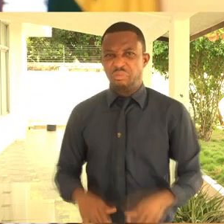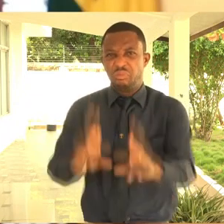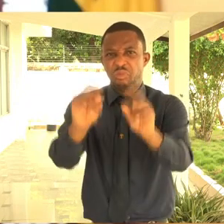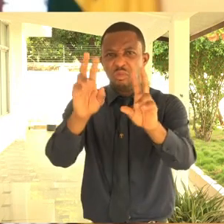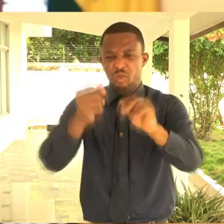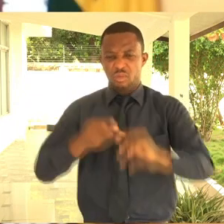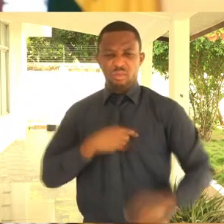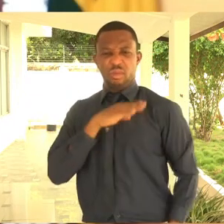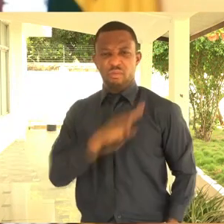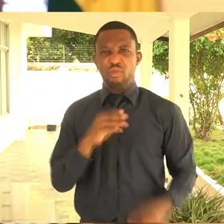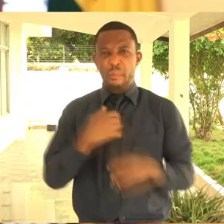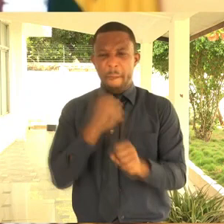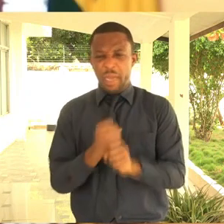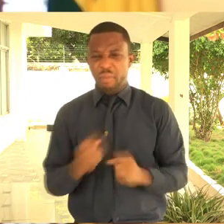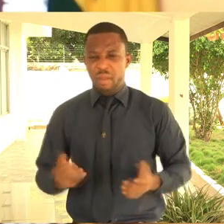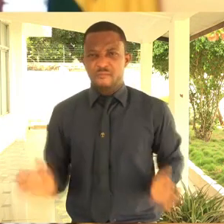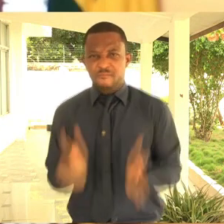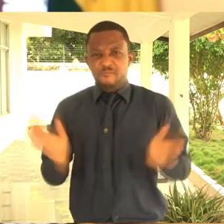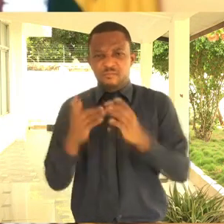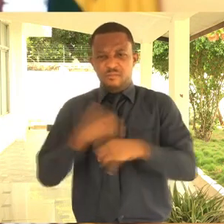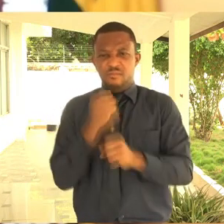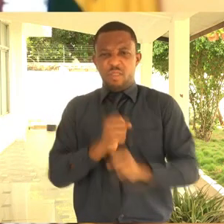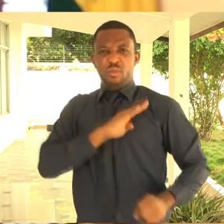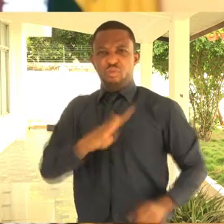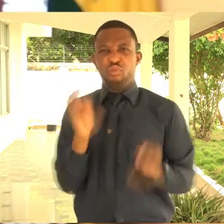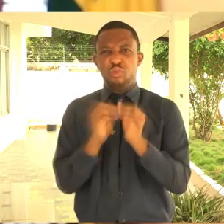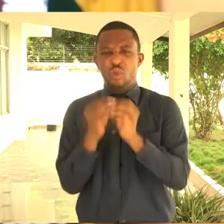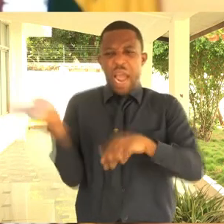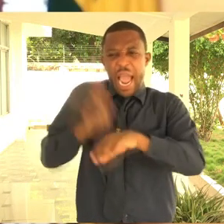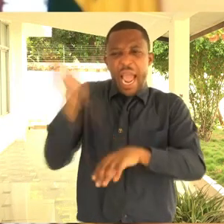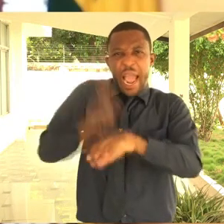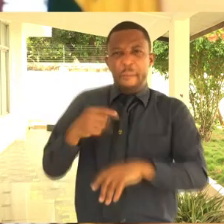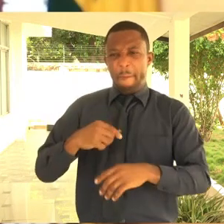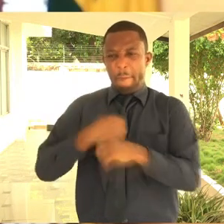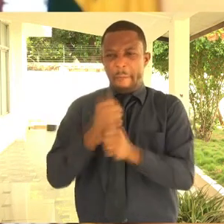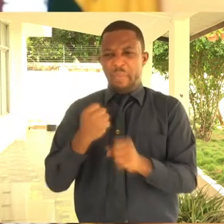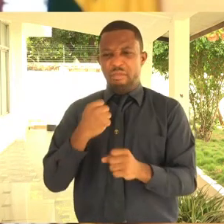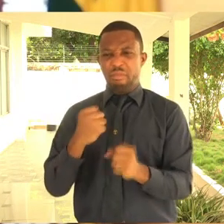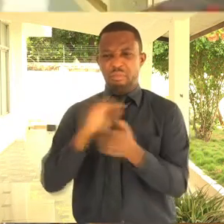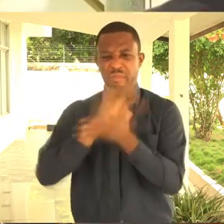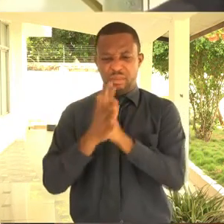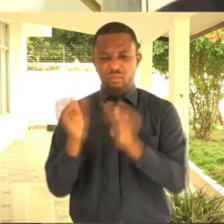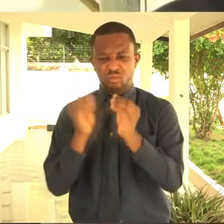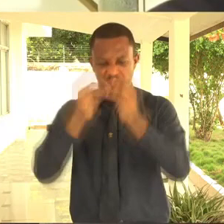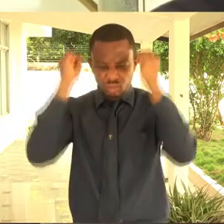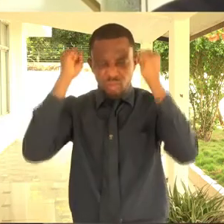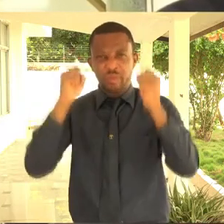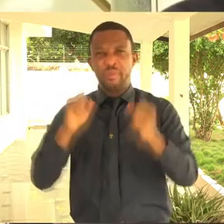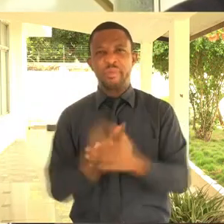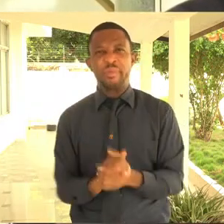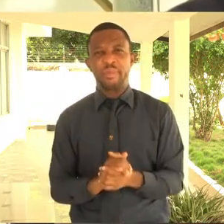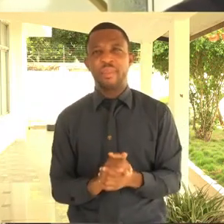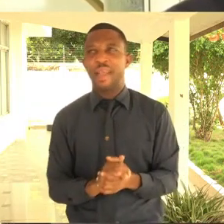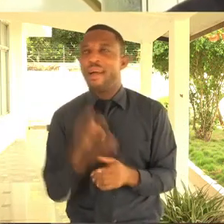But sometimes it encourages me. It really encouraged me. I was encouraged to do more, to learn more. A friend called me.